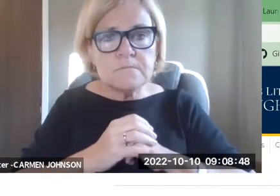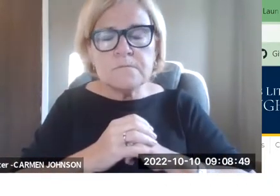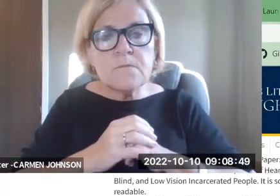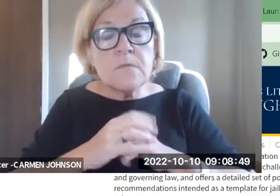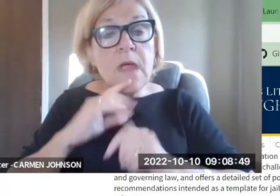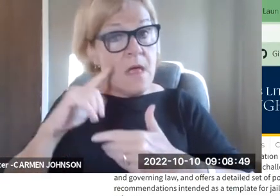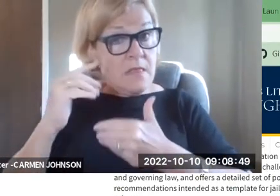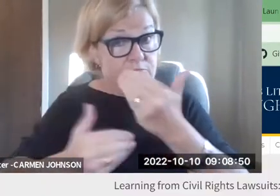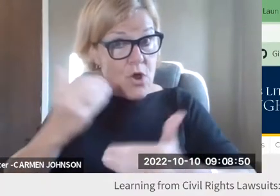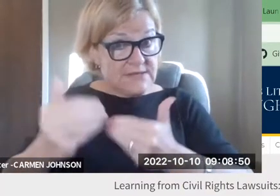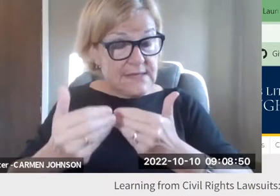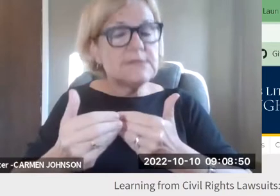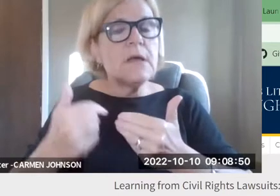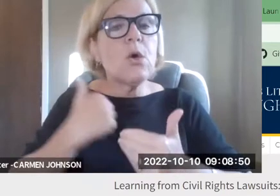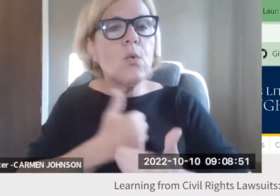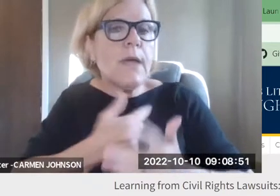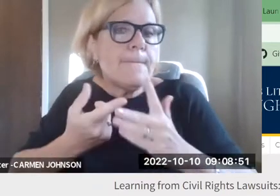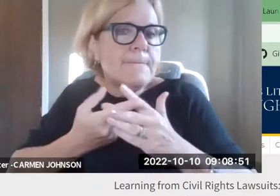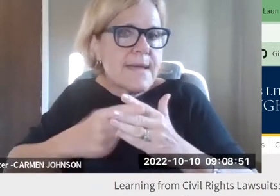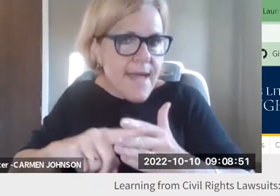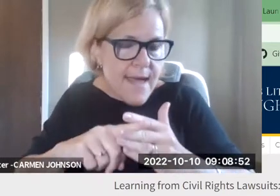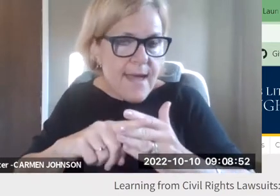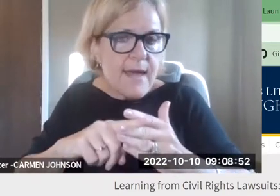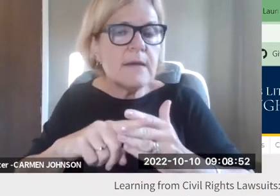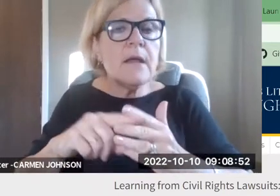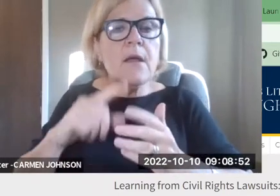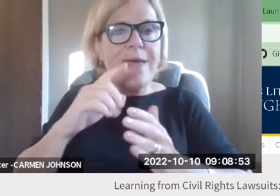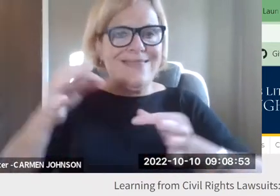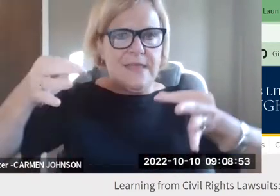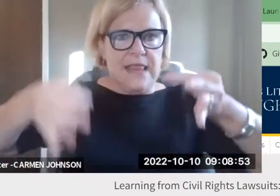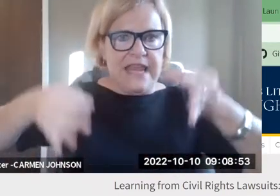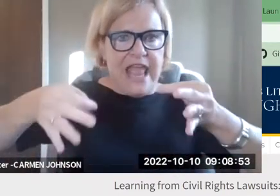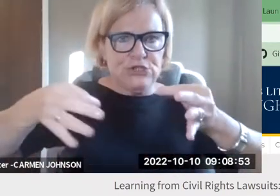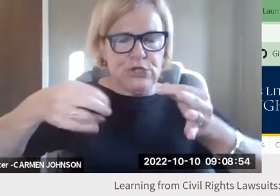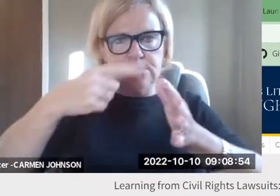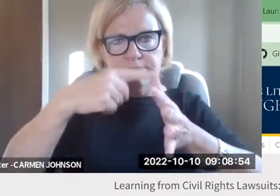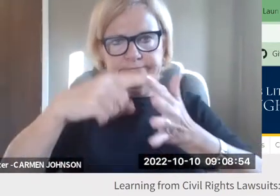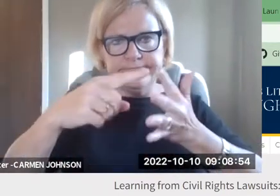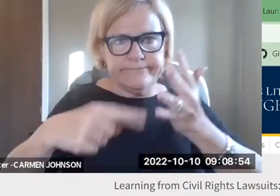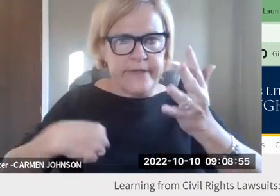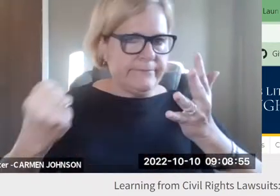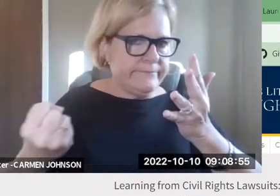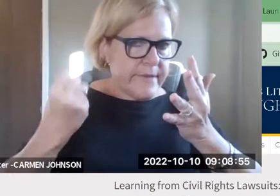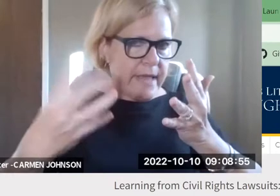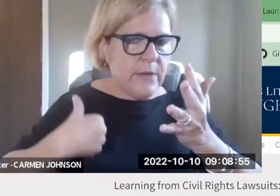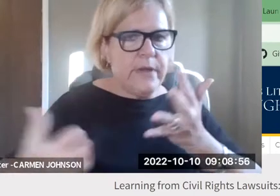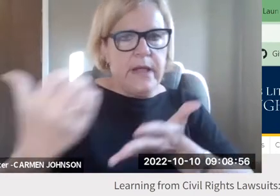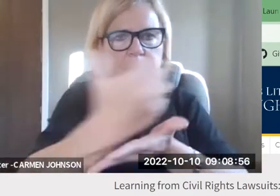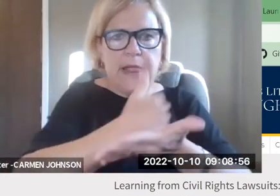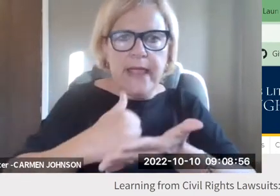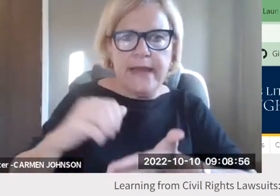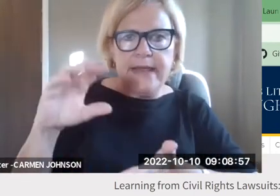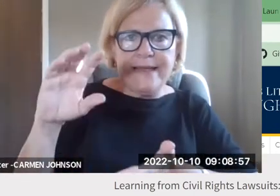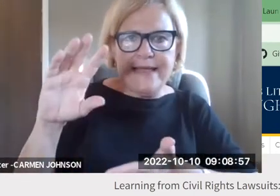rest of the time in this webinar discussing. And so the, the process here was that we began